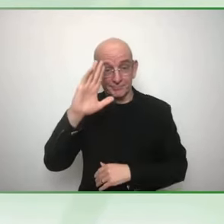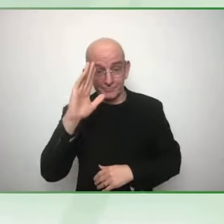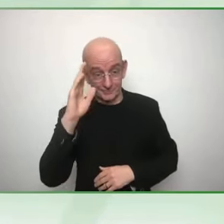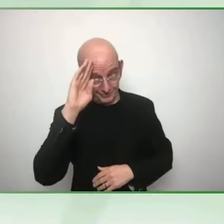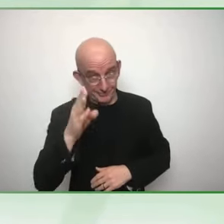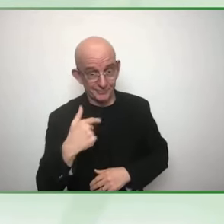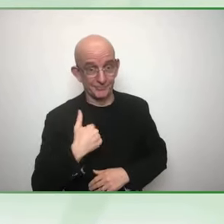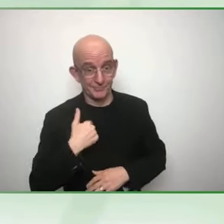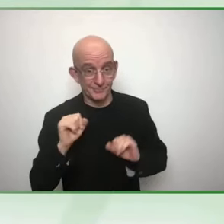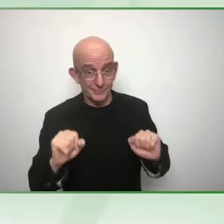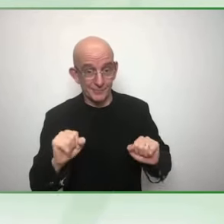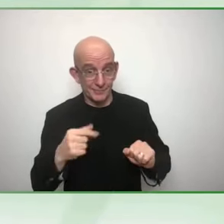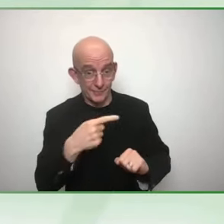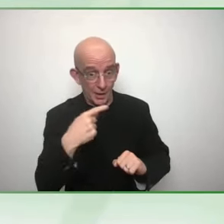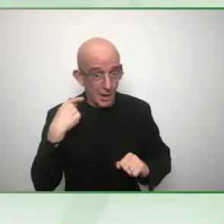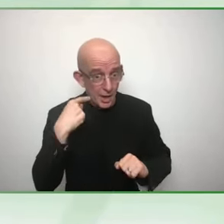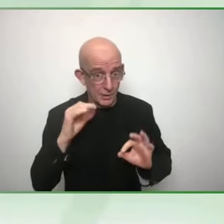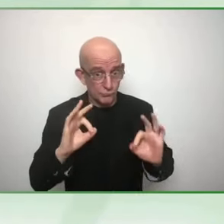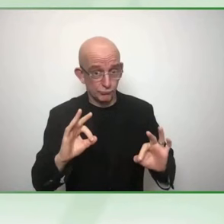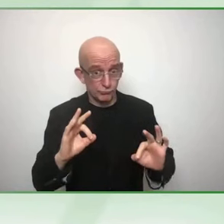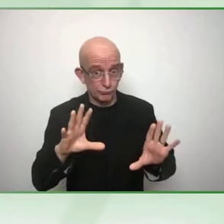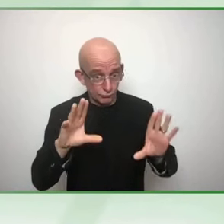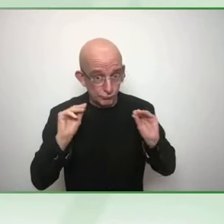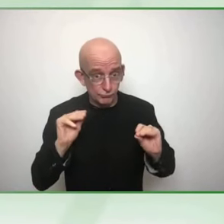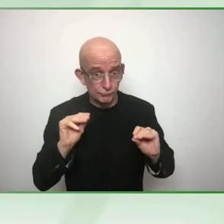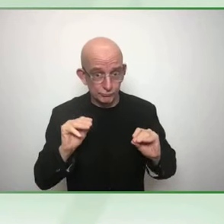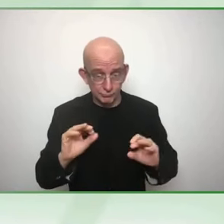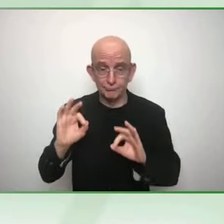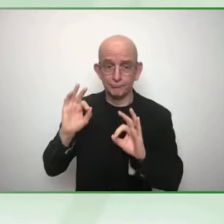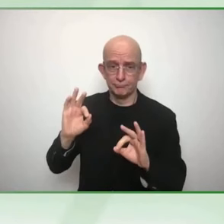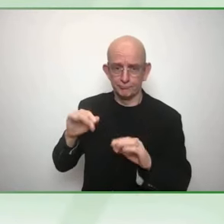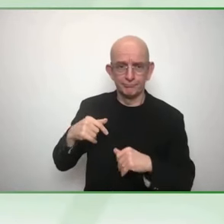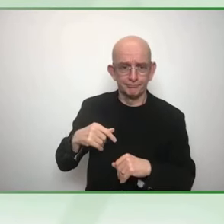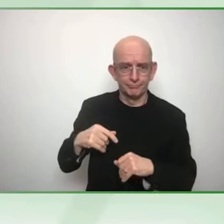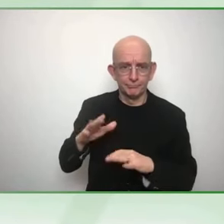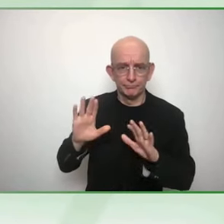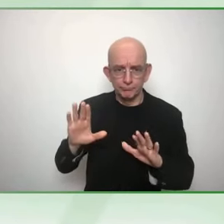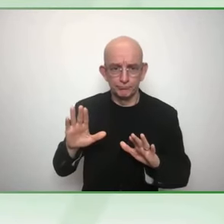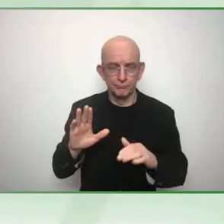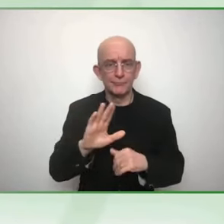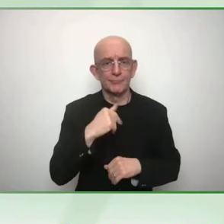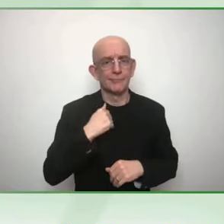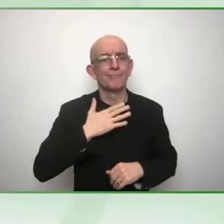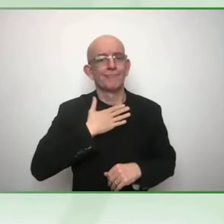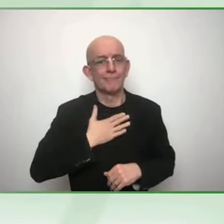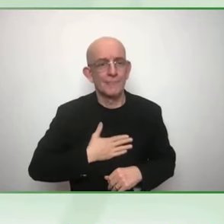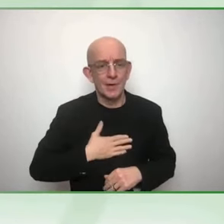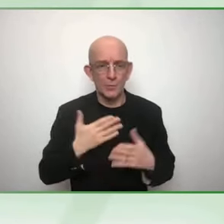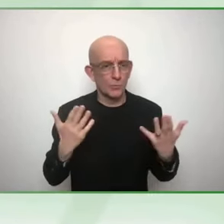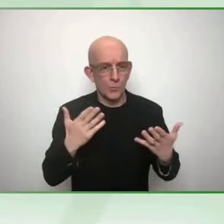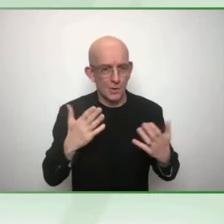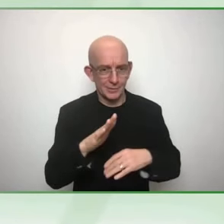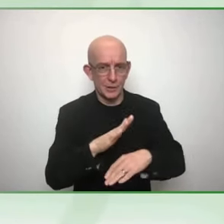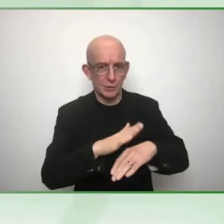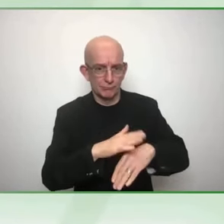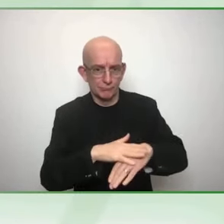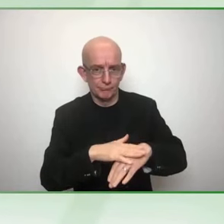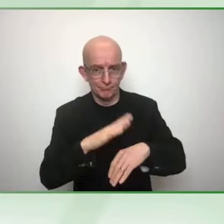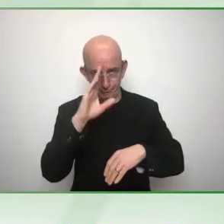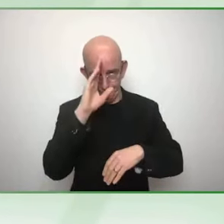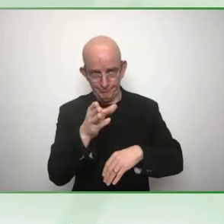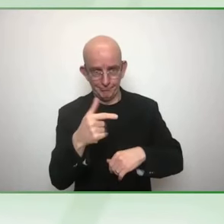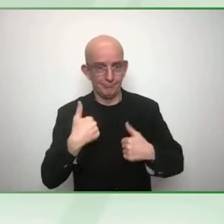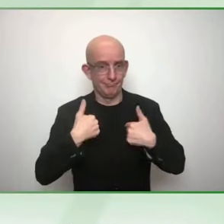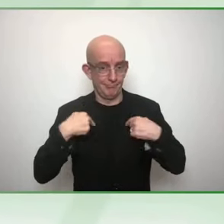attention that I'm actually here. Aiko, we're so glad you could join us. So Sumida, we'll make a few